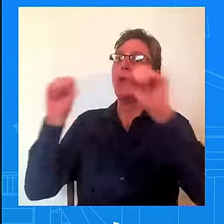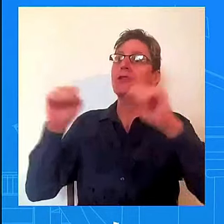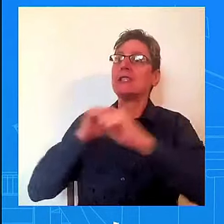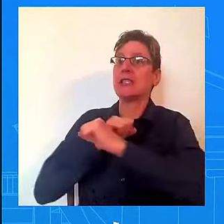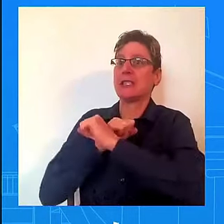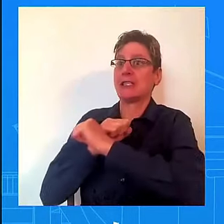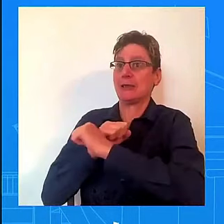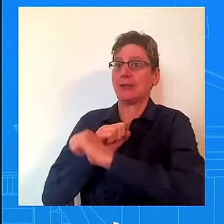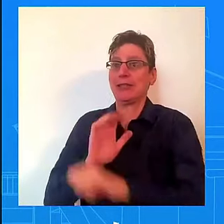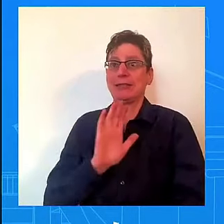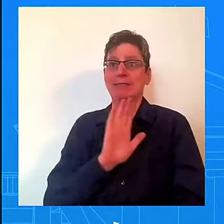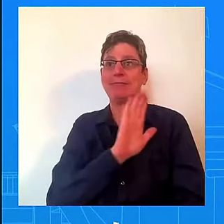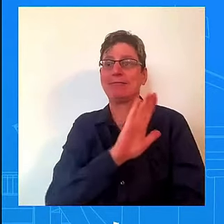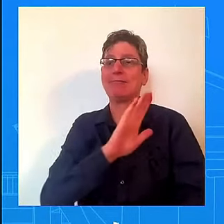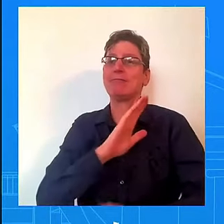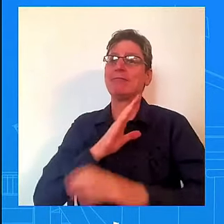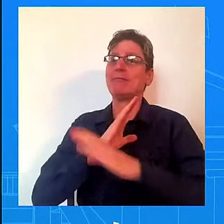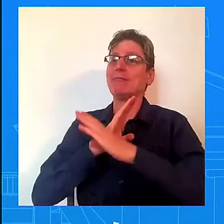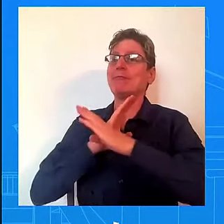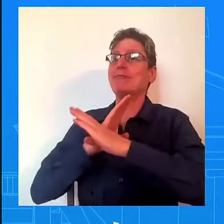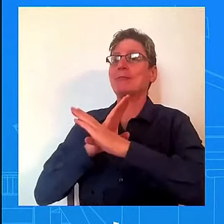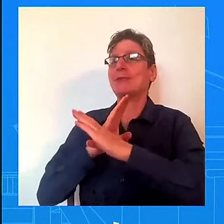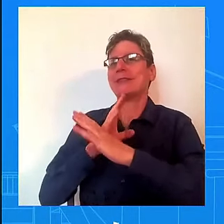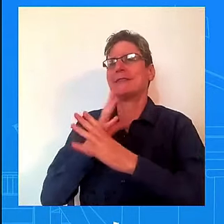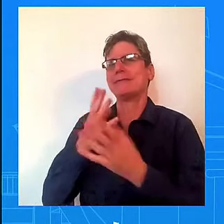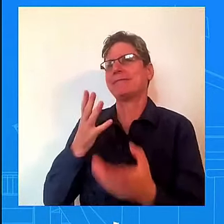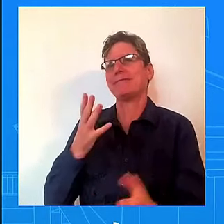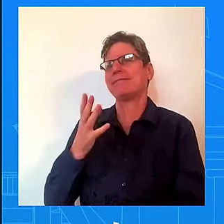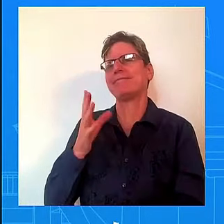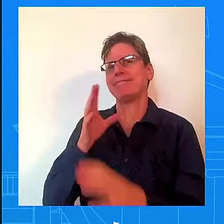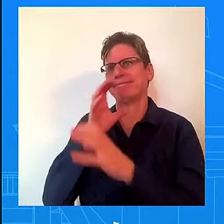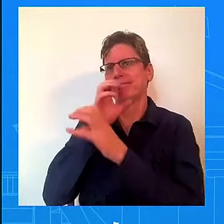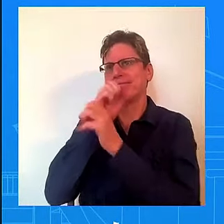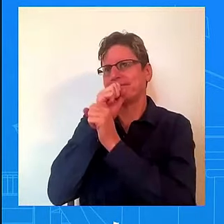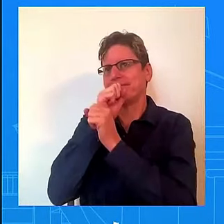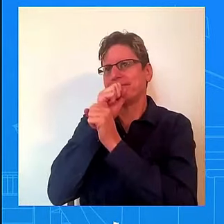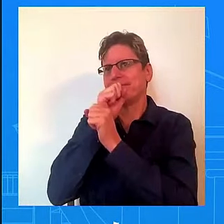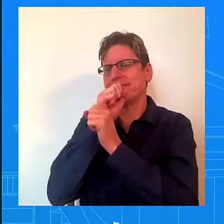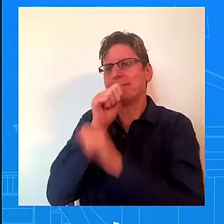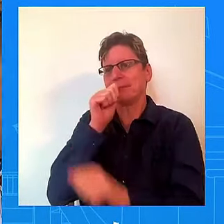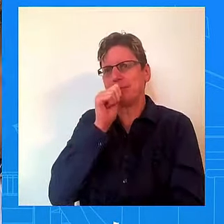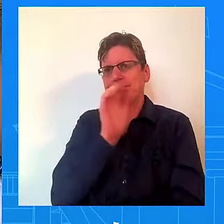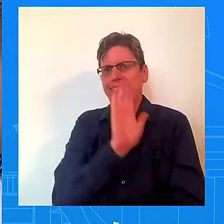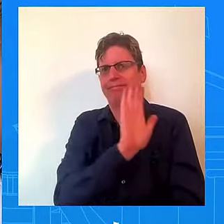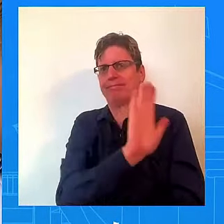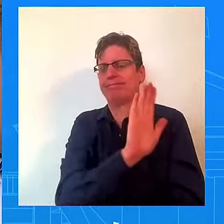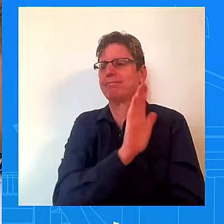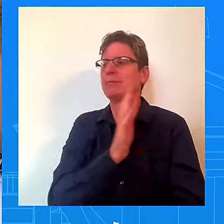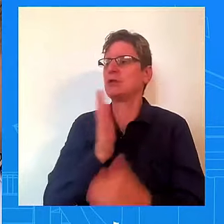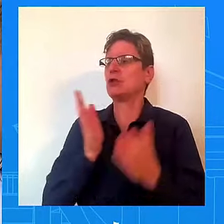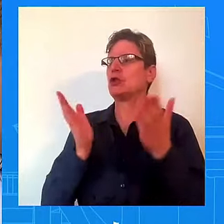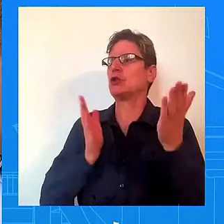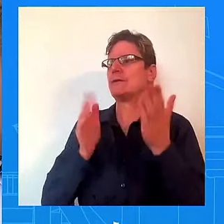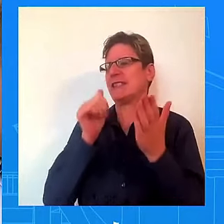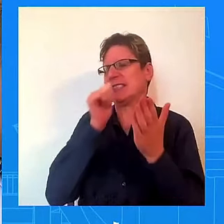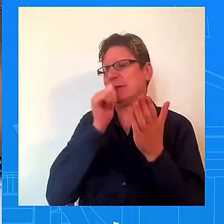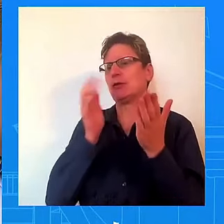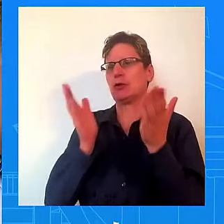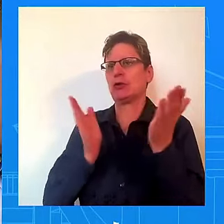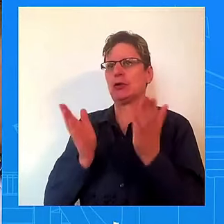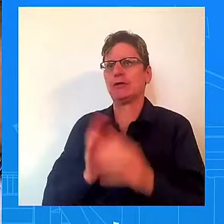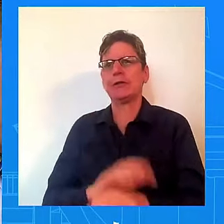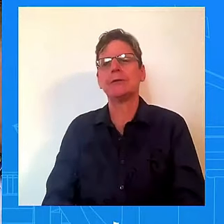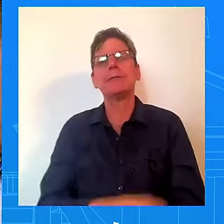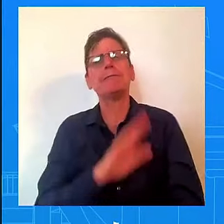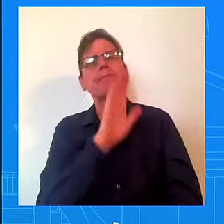talk to Secret Service about that. They can share more if they choose. And he is going back on the campaign trail this week, so nothing has changed.